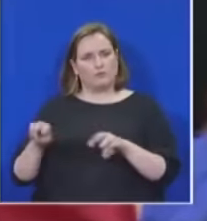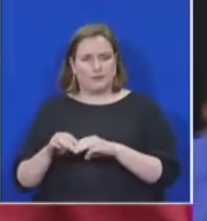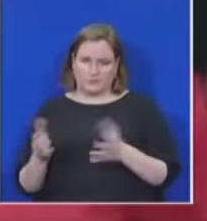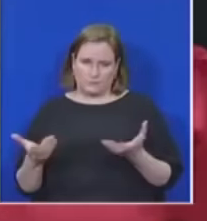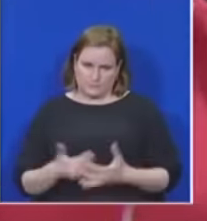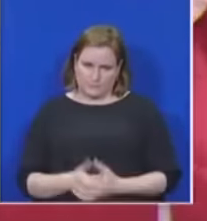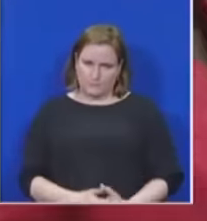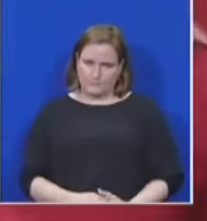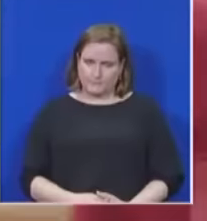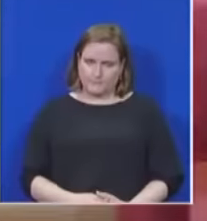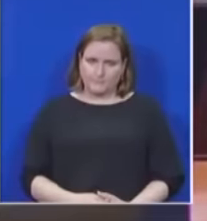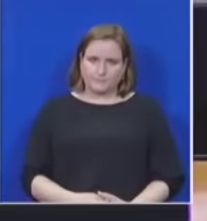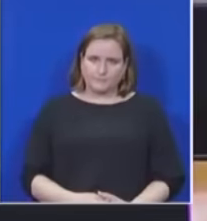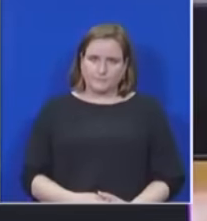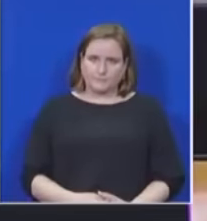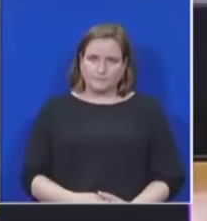Deputy Minister